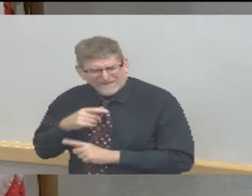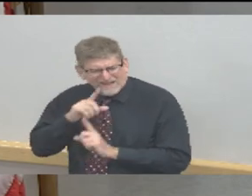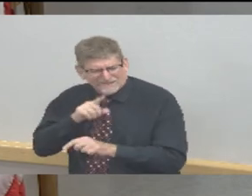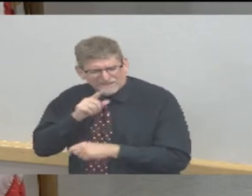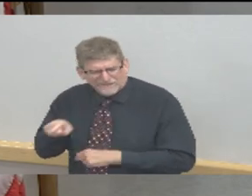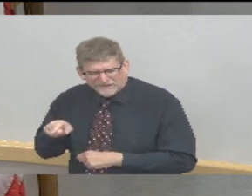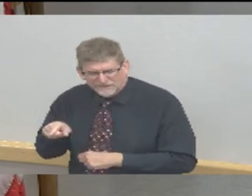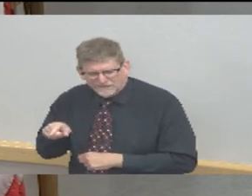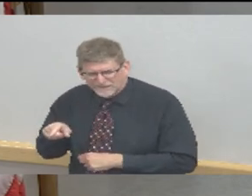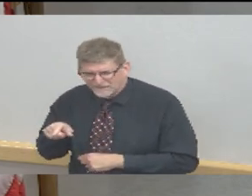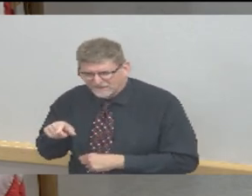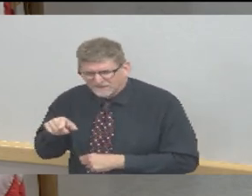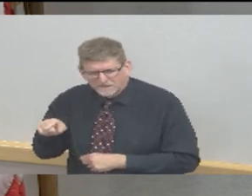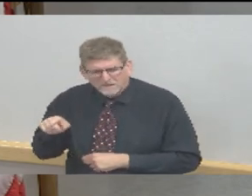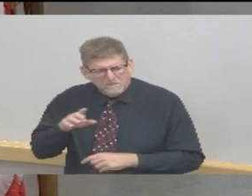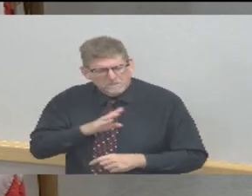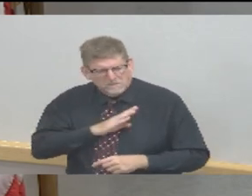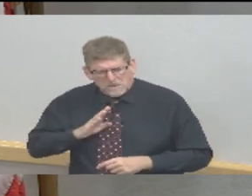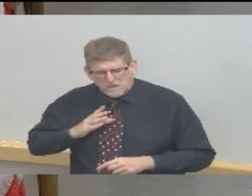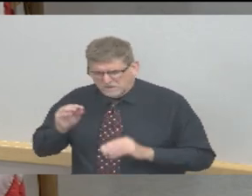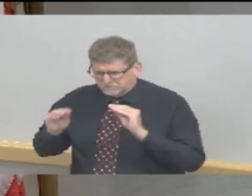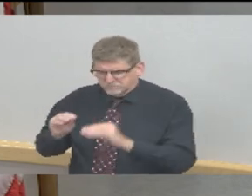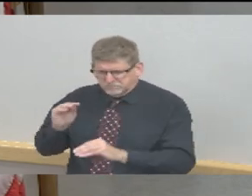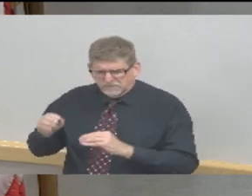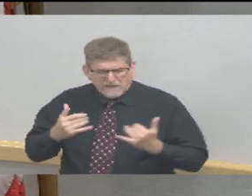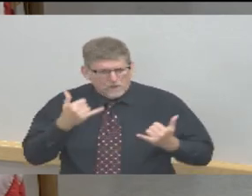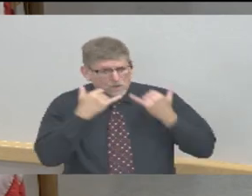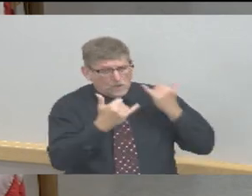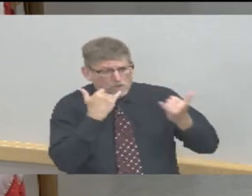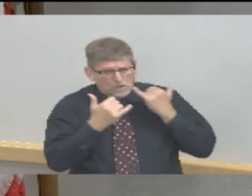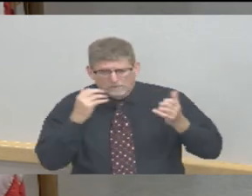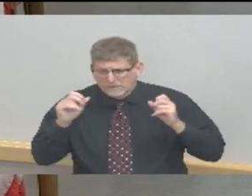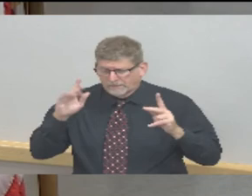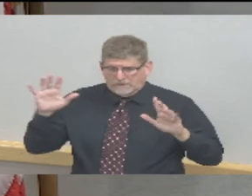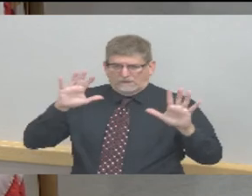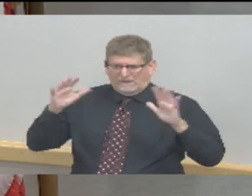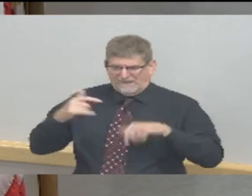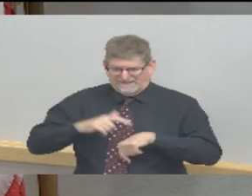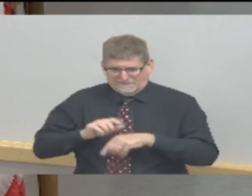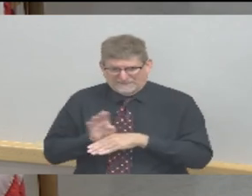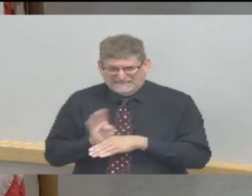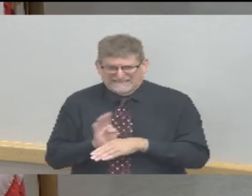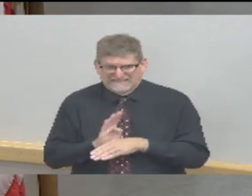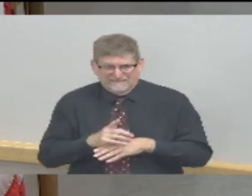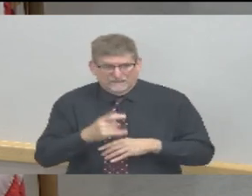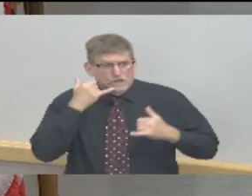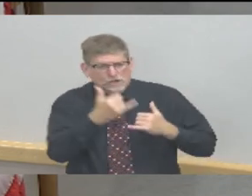they are being obviously inundated with a lot of calls and a lot of applications for absentee ballots.